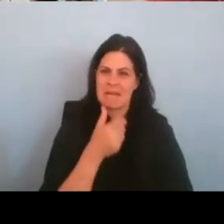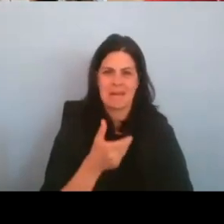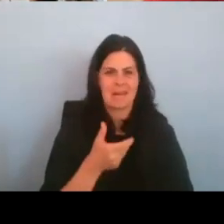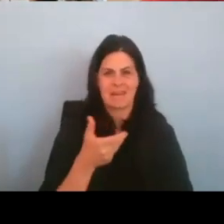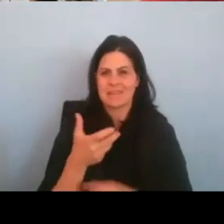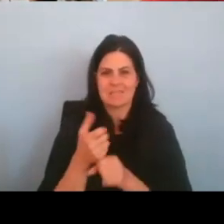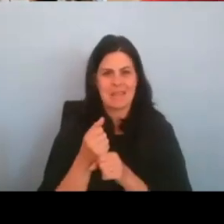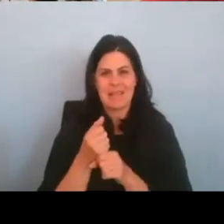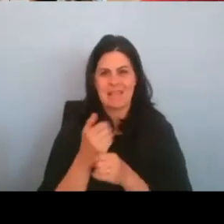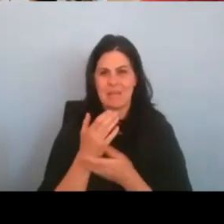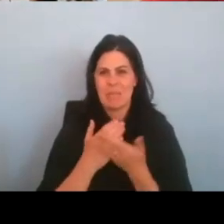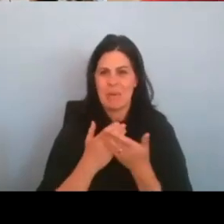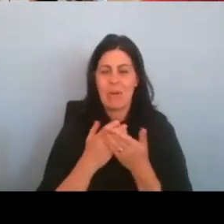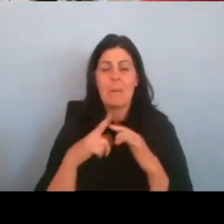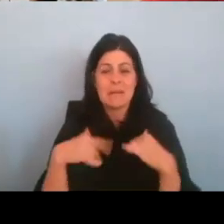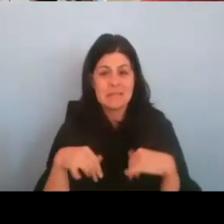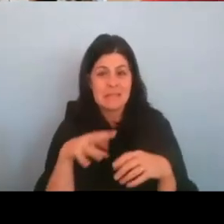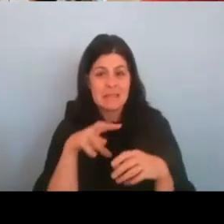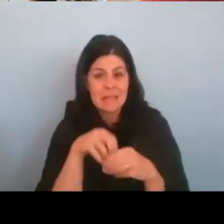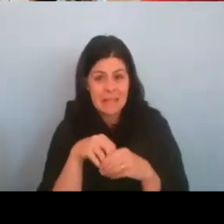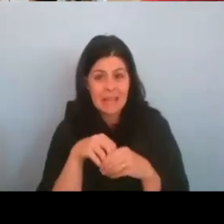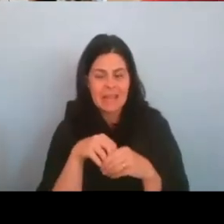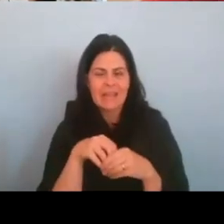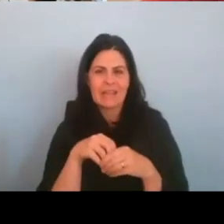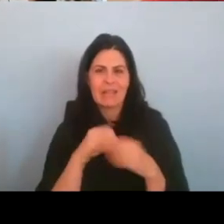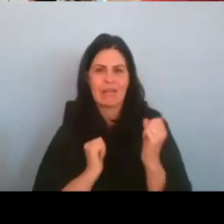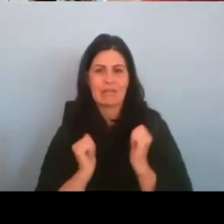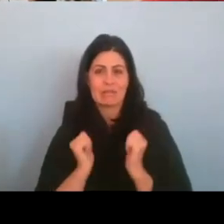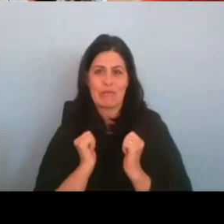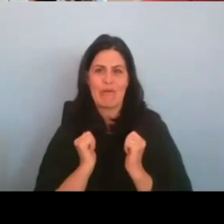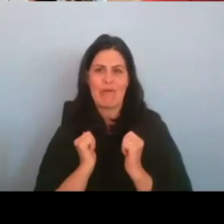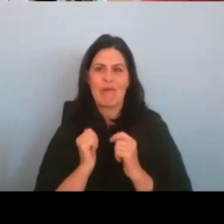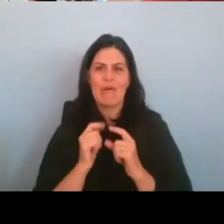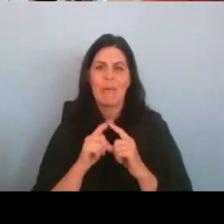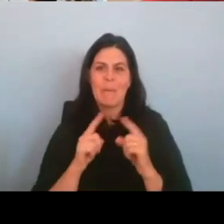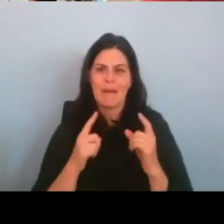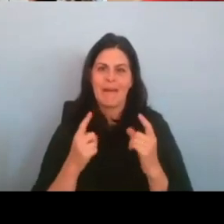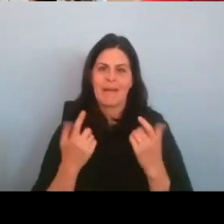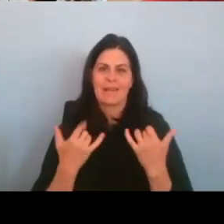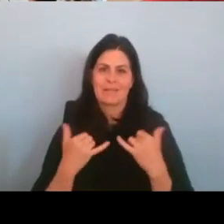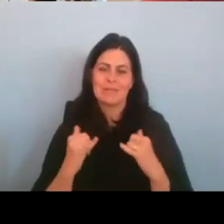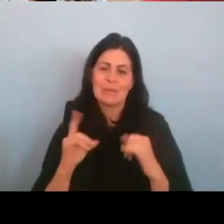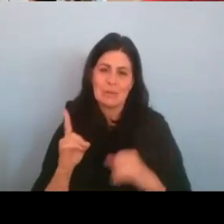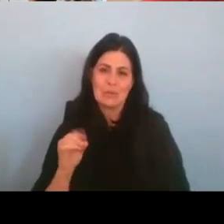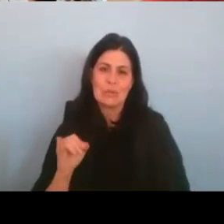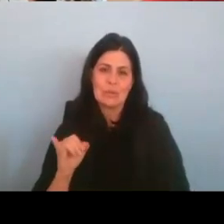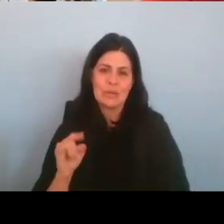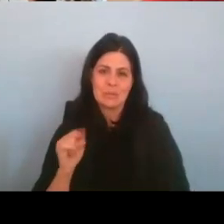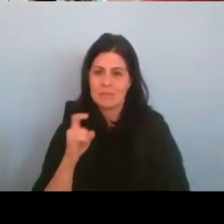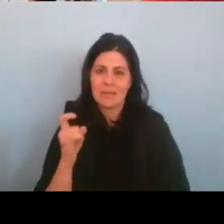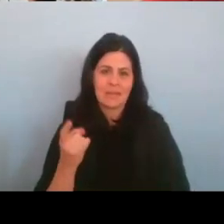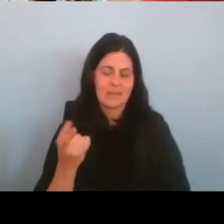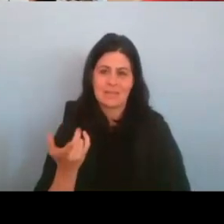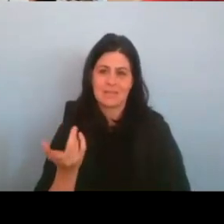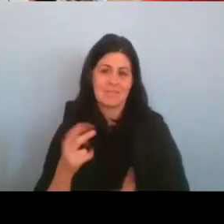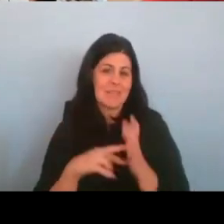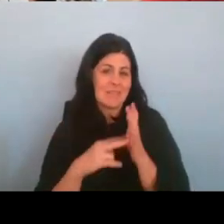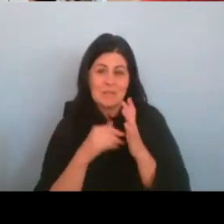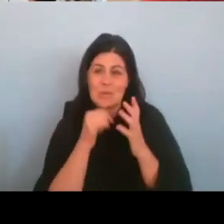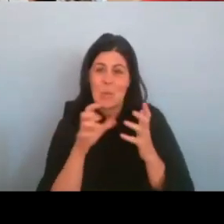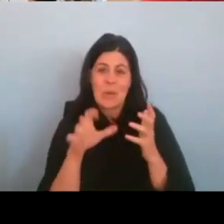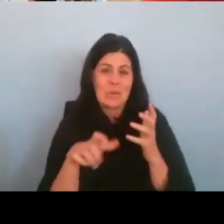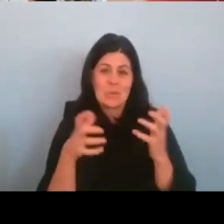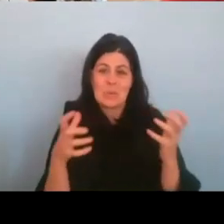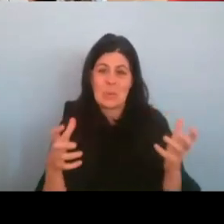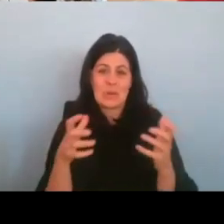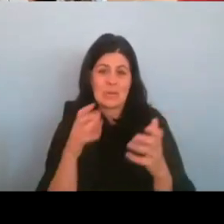I still got to be in the show. Cause I was like, I'll, I'll, I'll do, I'll still do it. Cause it means I don't have to do homework as much. Um,